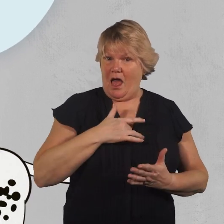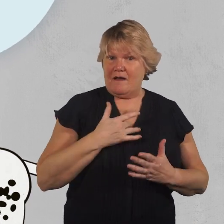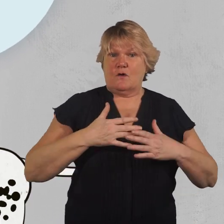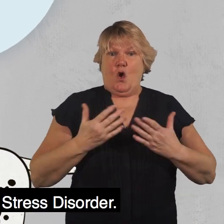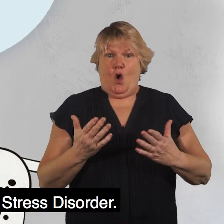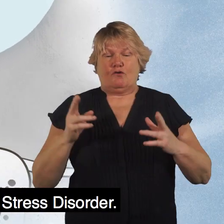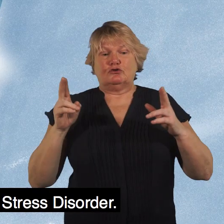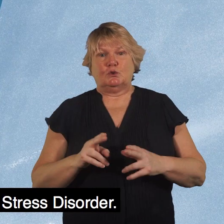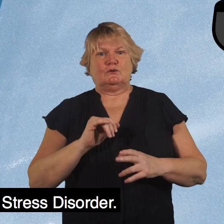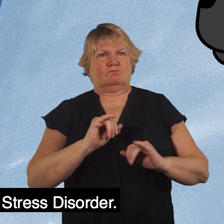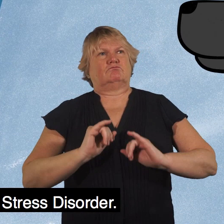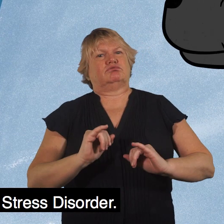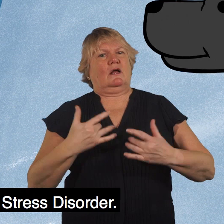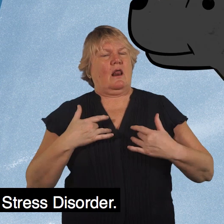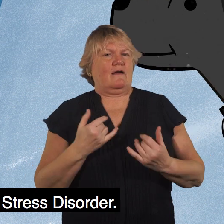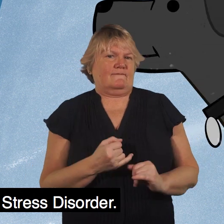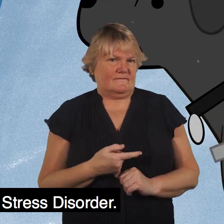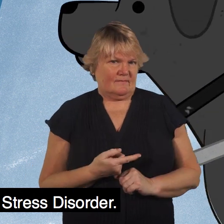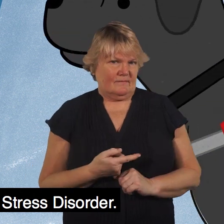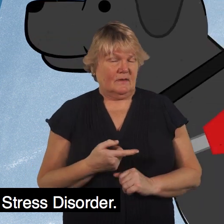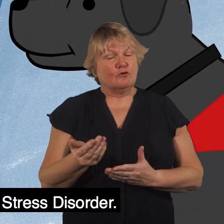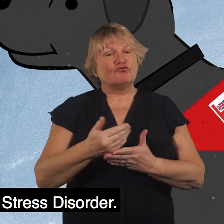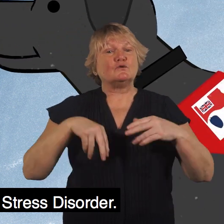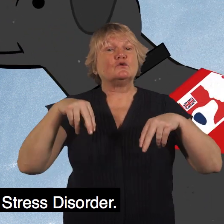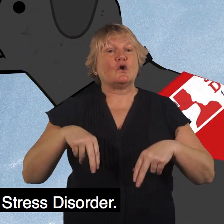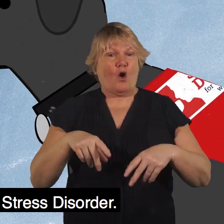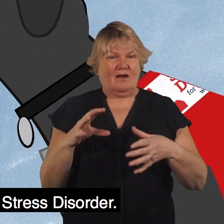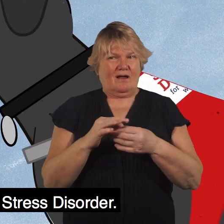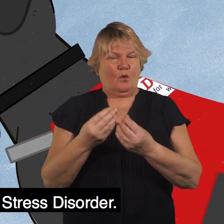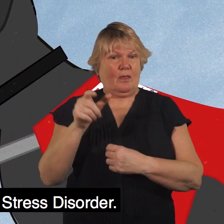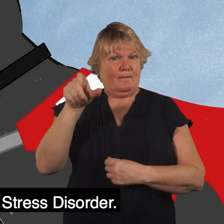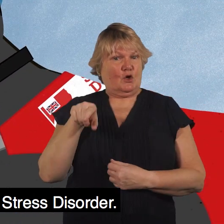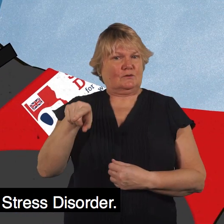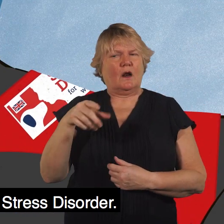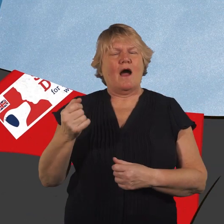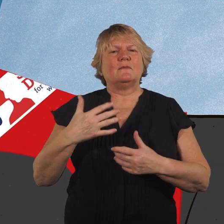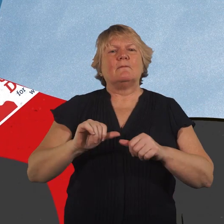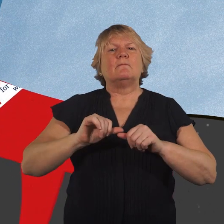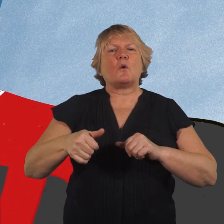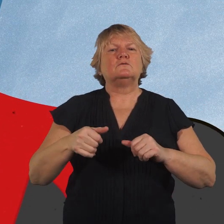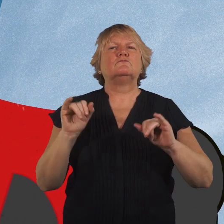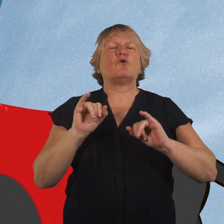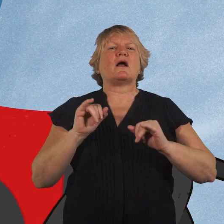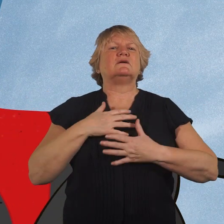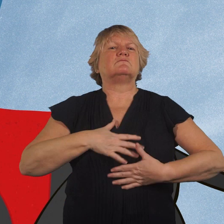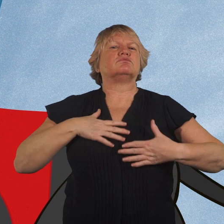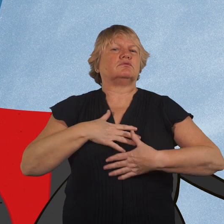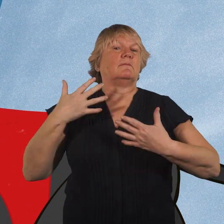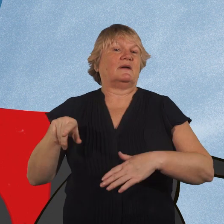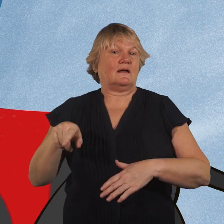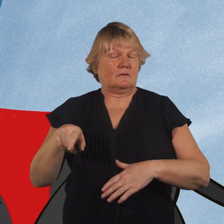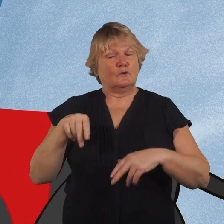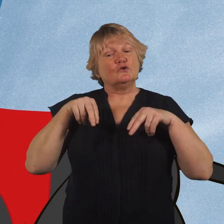its severity. This rescue dog is partnered with a person who has post-traumatic stress disorder. Dogs like this crossbreed